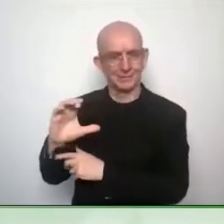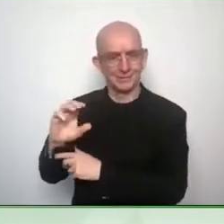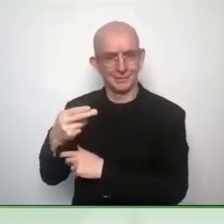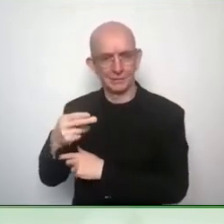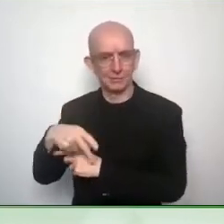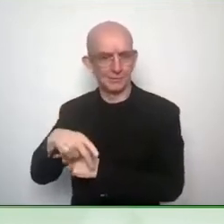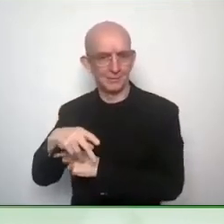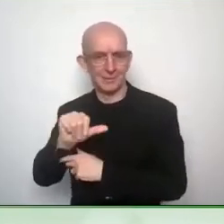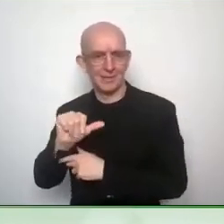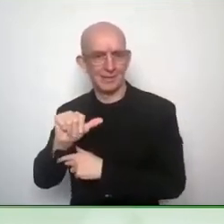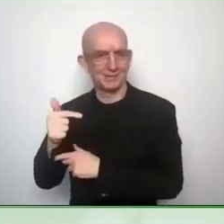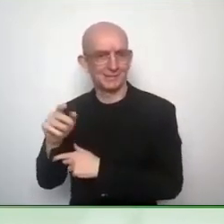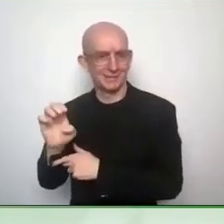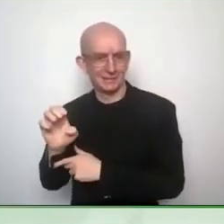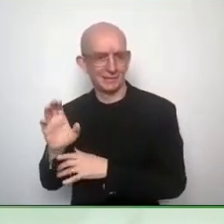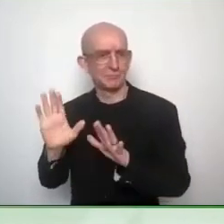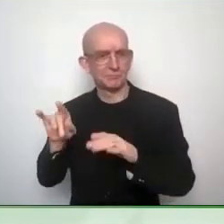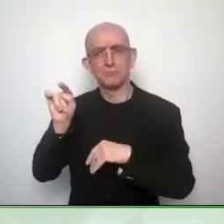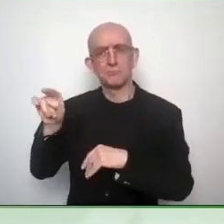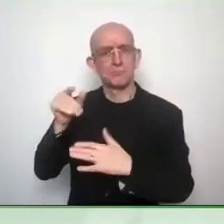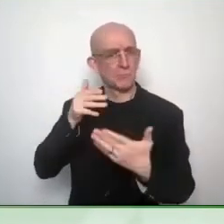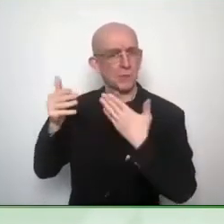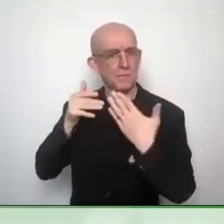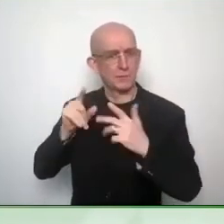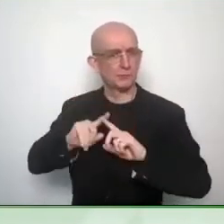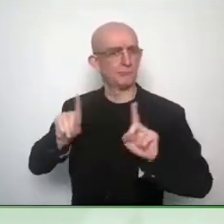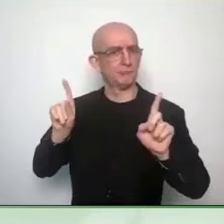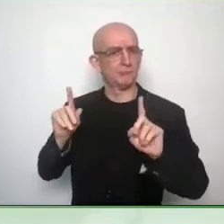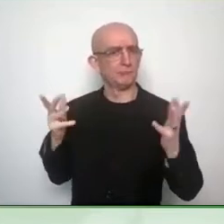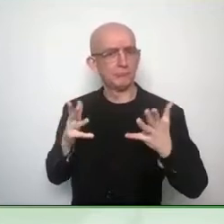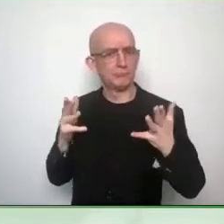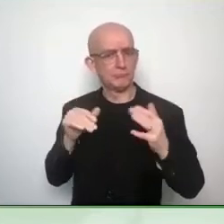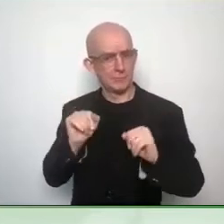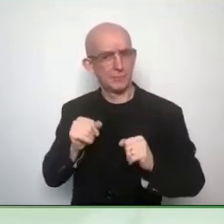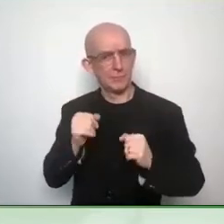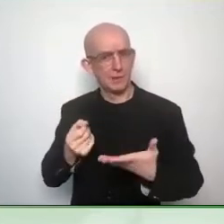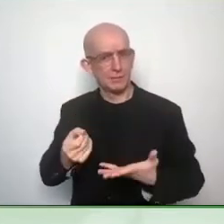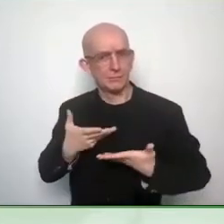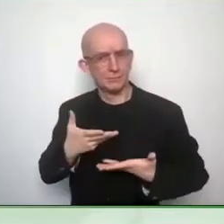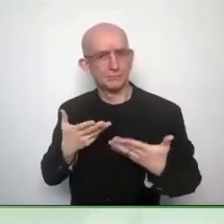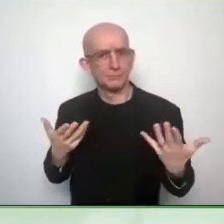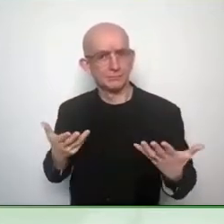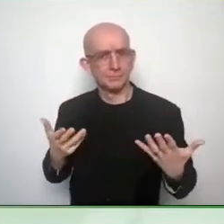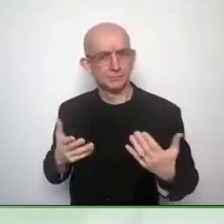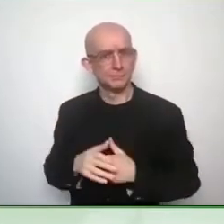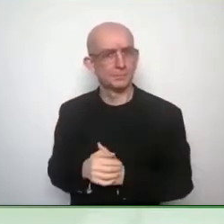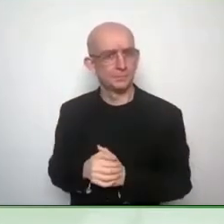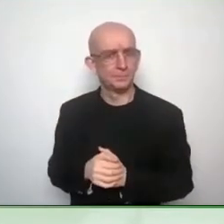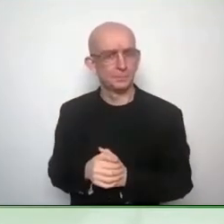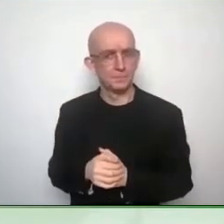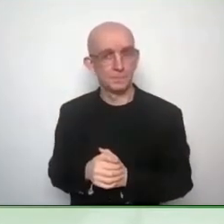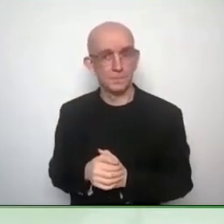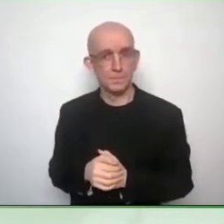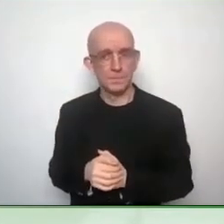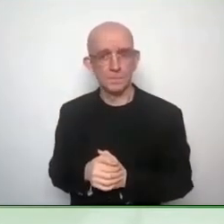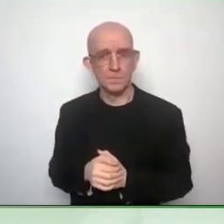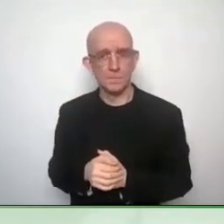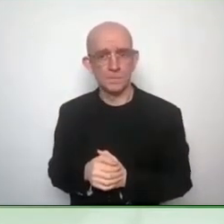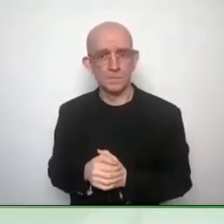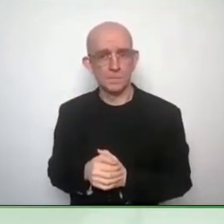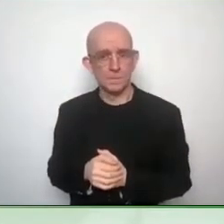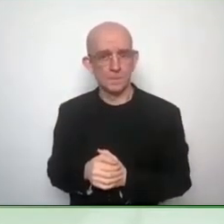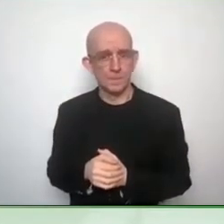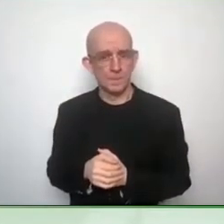interested in? Is that something that they should attend? And if yes, should they engage? How would that work? Yeah.